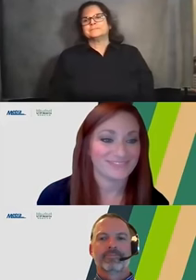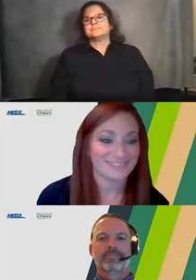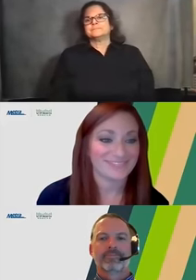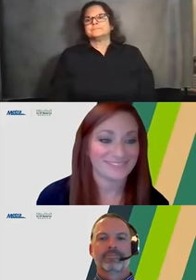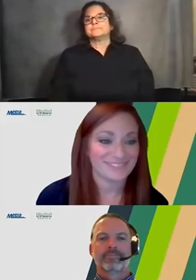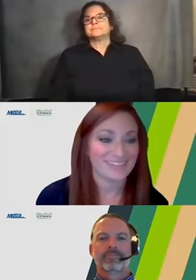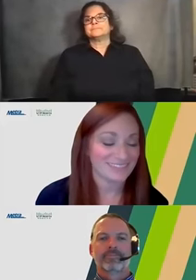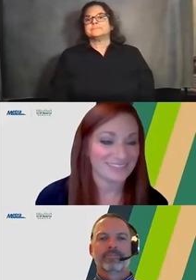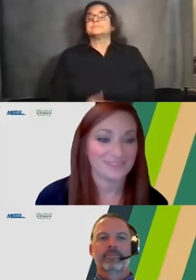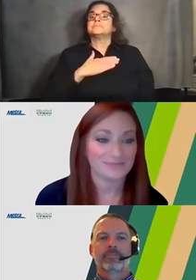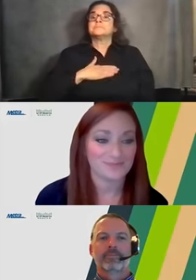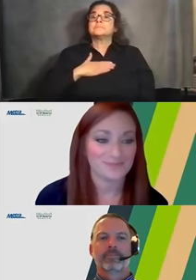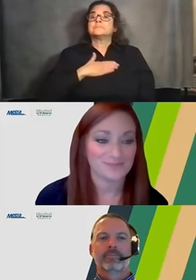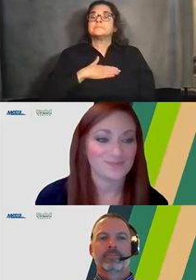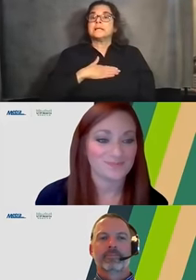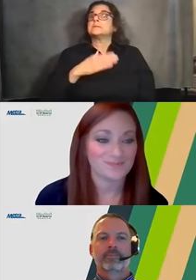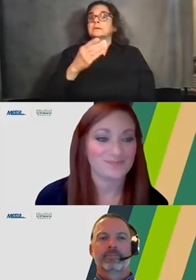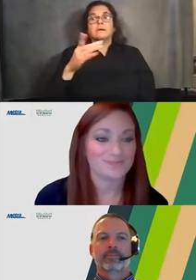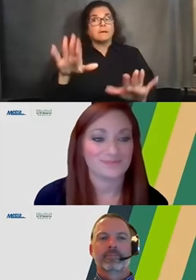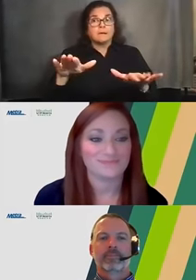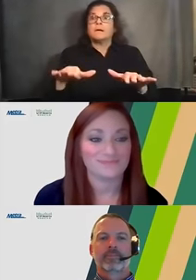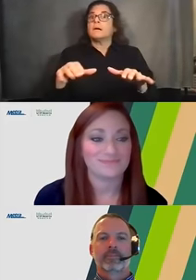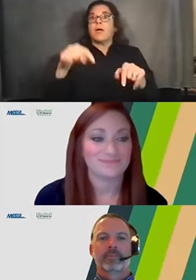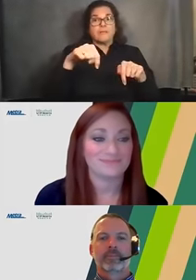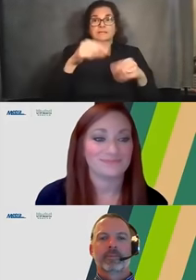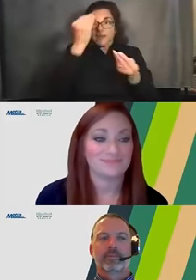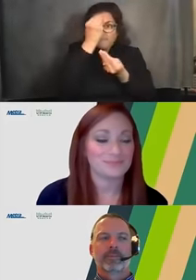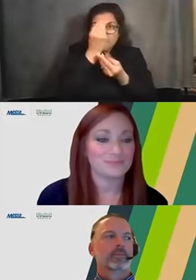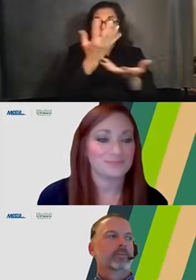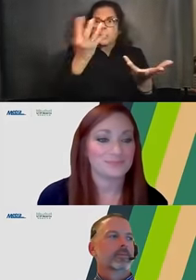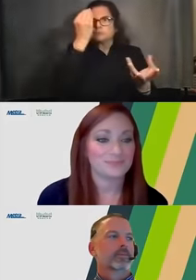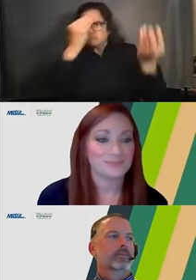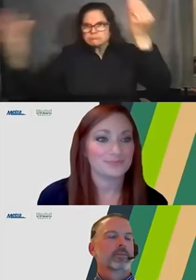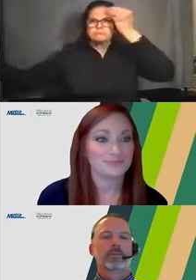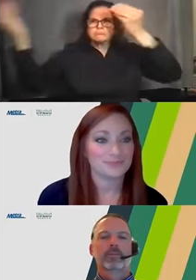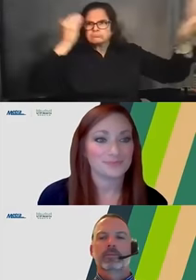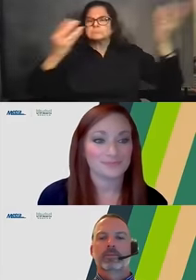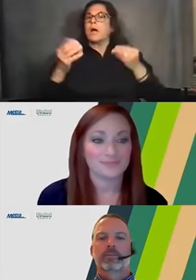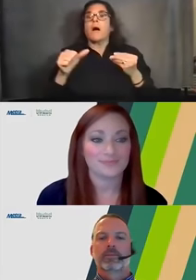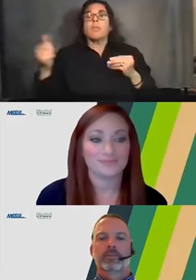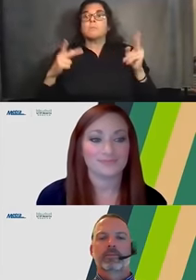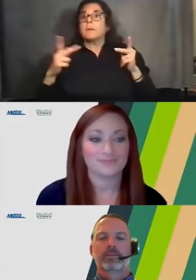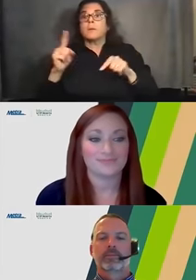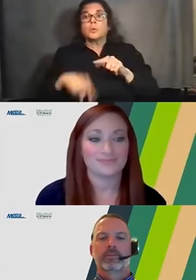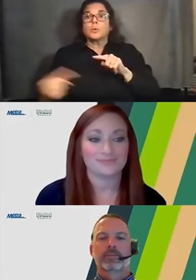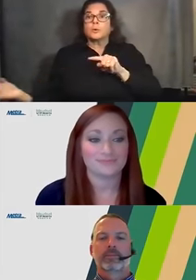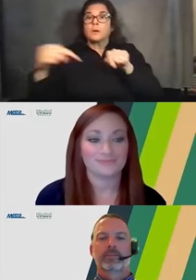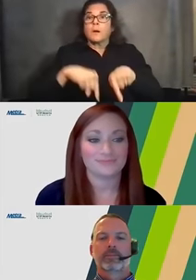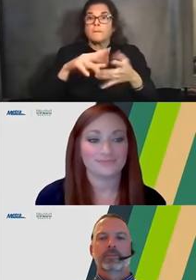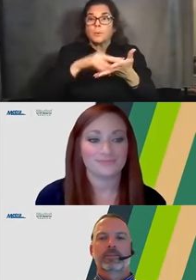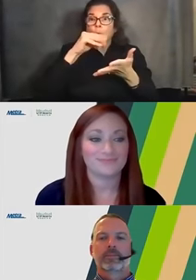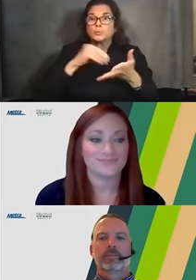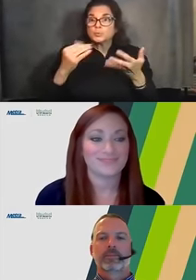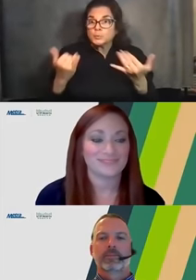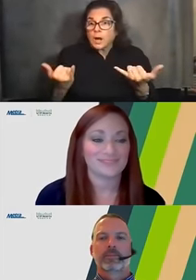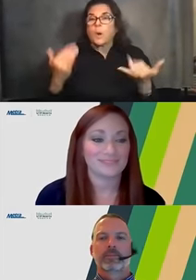website and, um, the project information with any neighbors that you might have that couldn't be here today. Um, we're